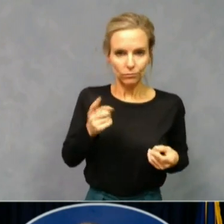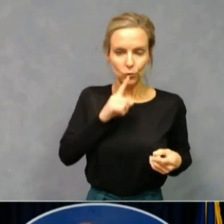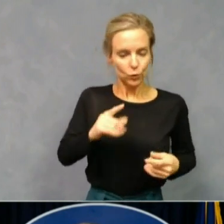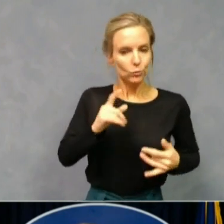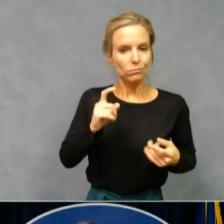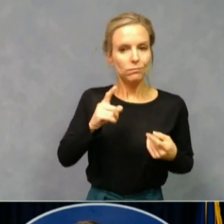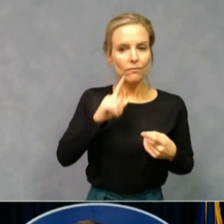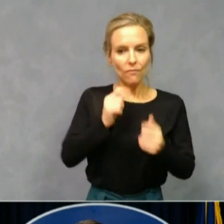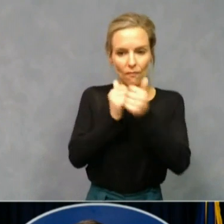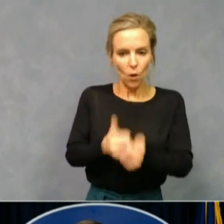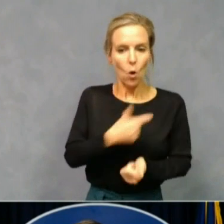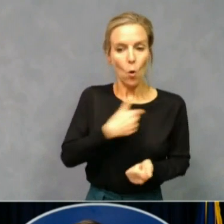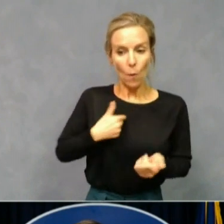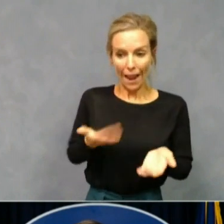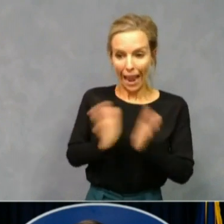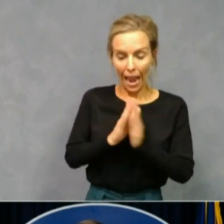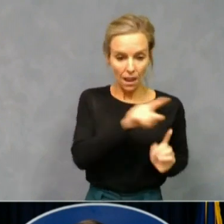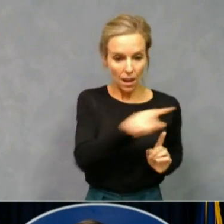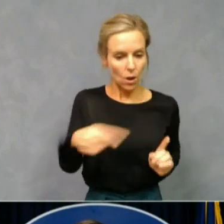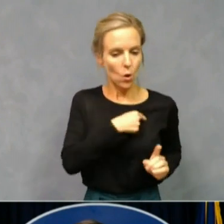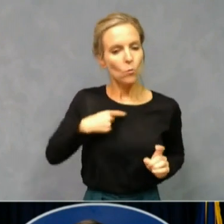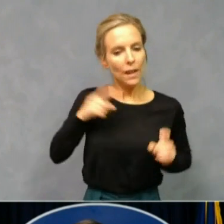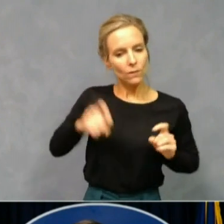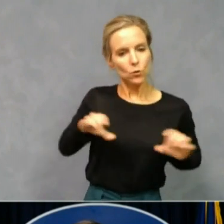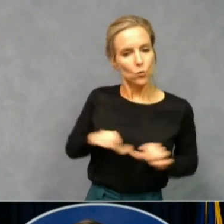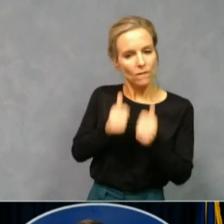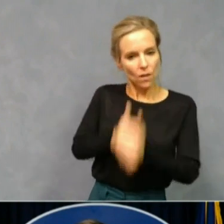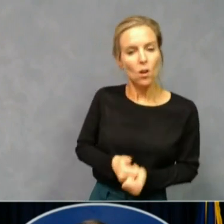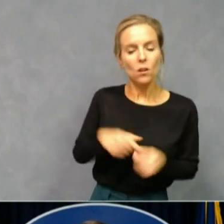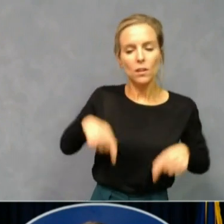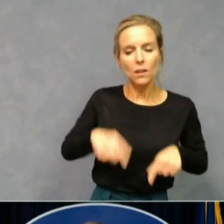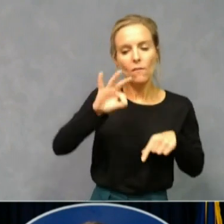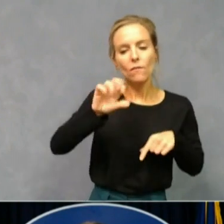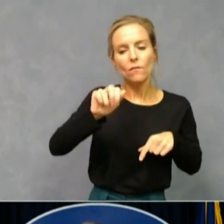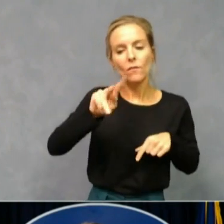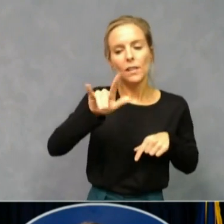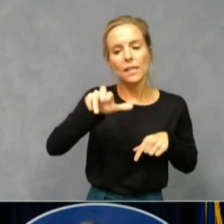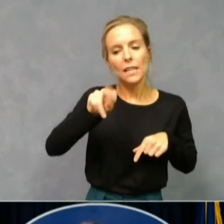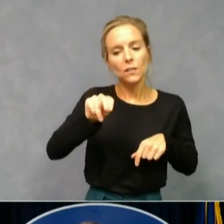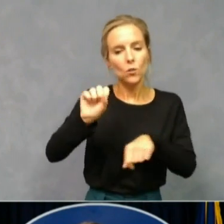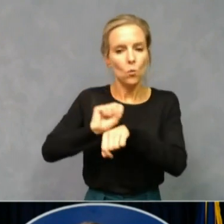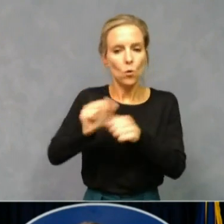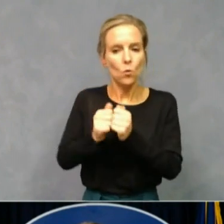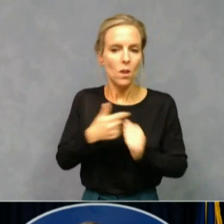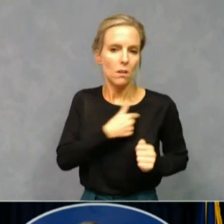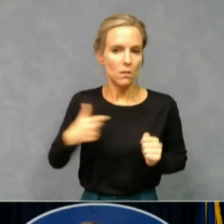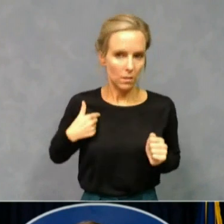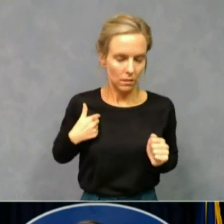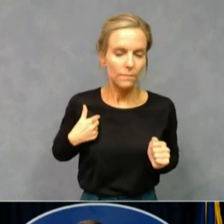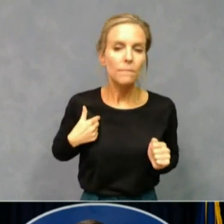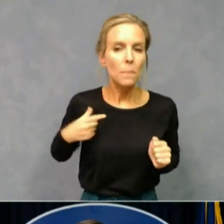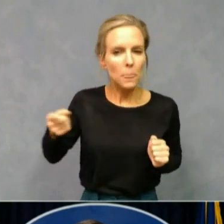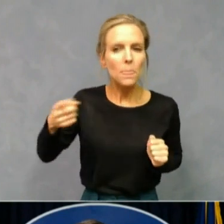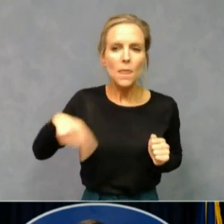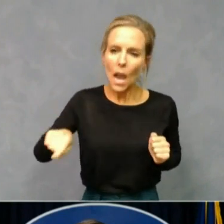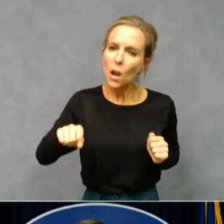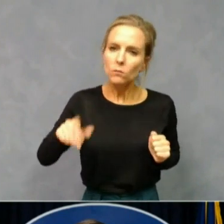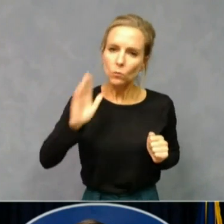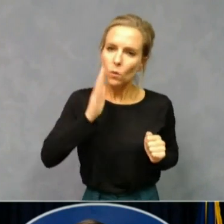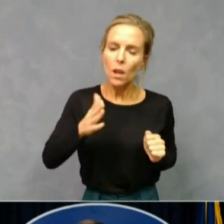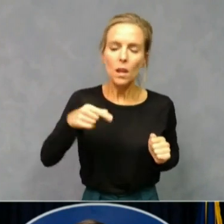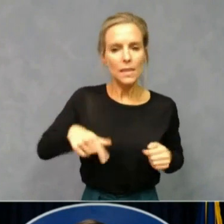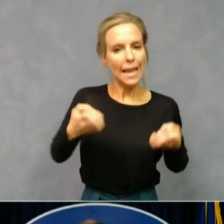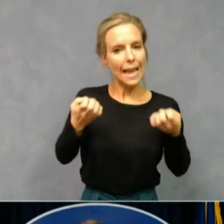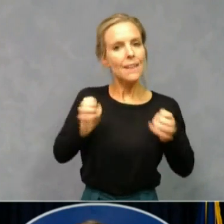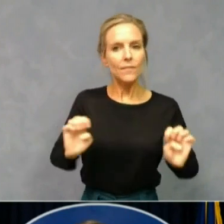and we're asking this county, Franklin County, to work with us, like I know that they have, but this type of effort needs to